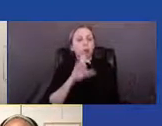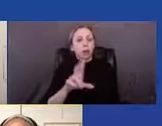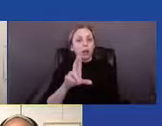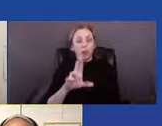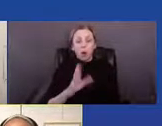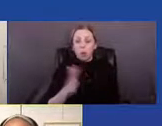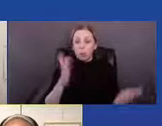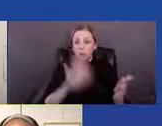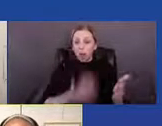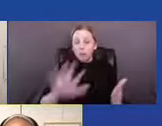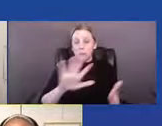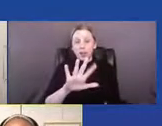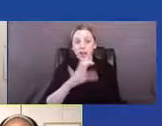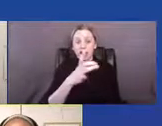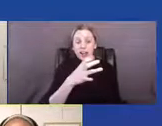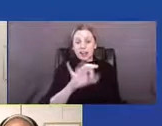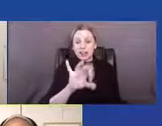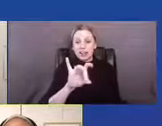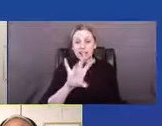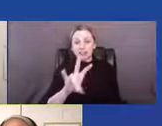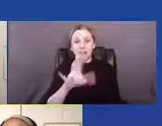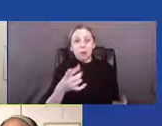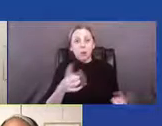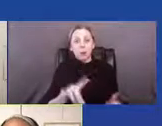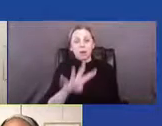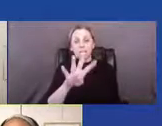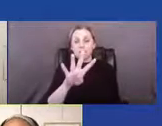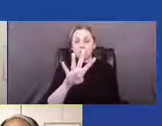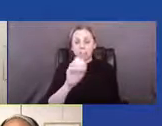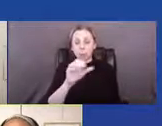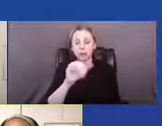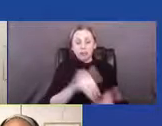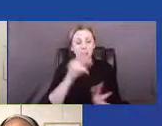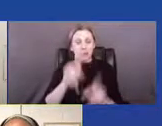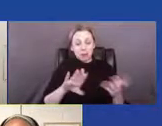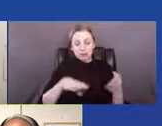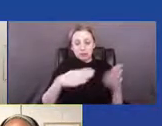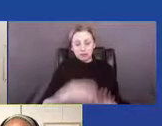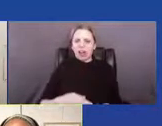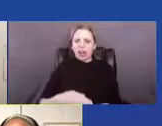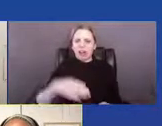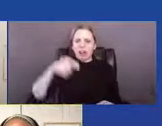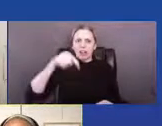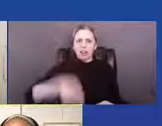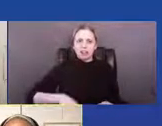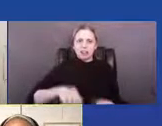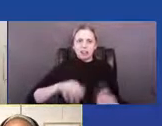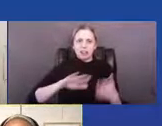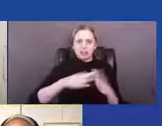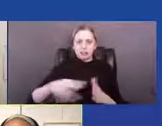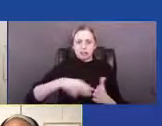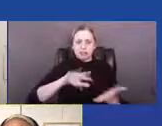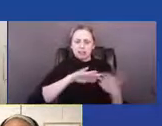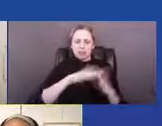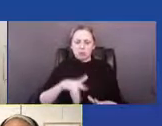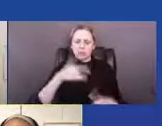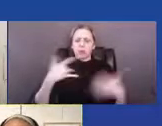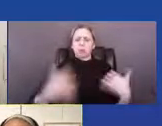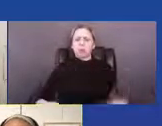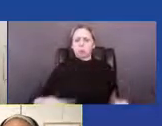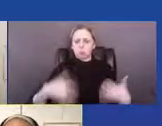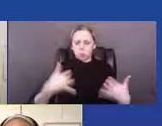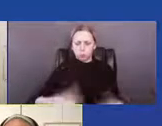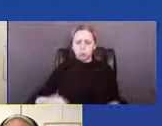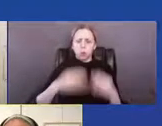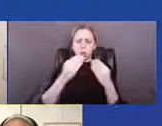was over 40,000 people, a loss that was particularly felt in this city's dance community. And worldwide,